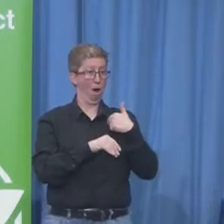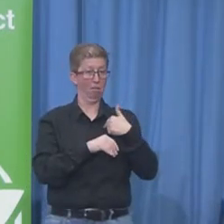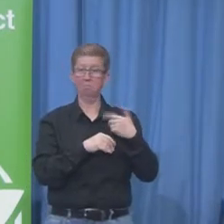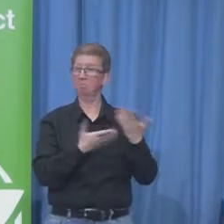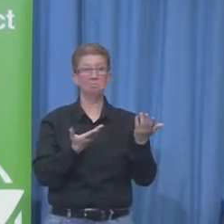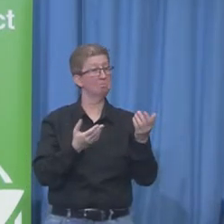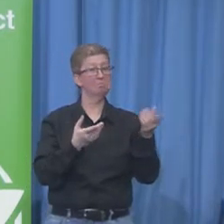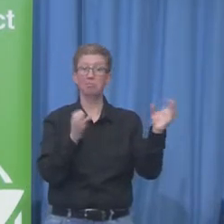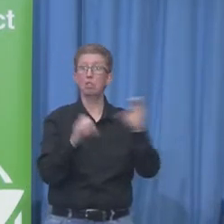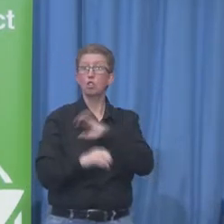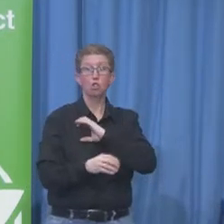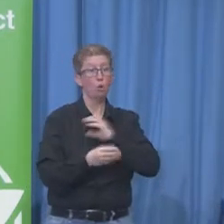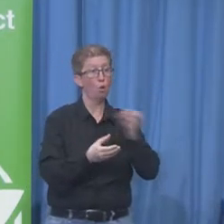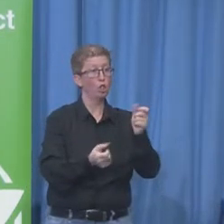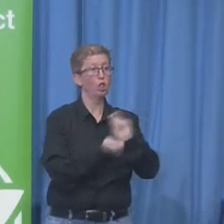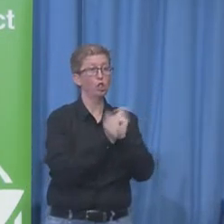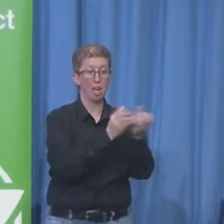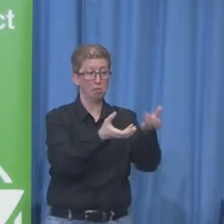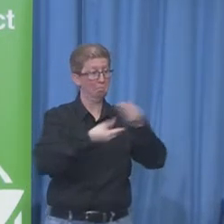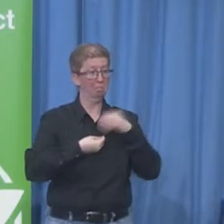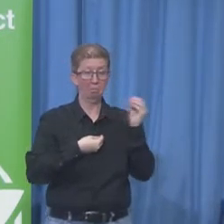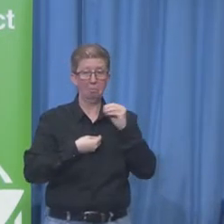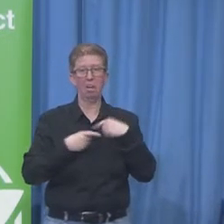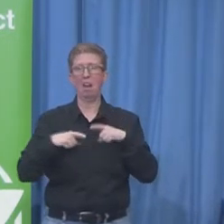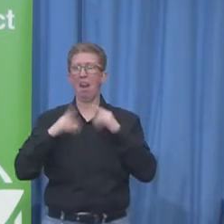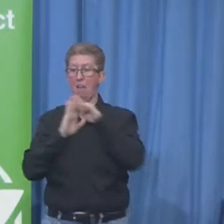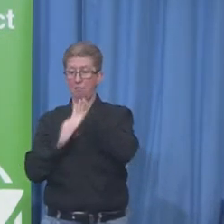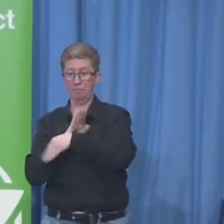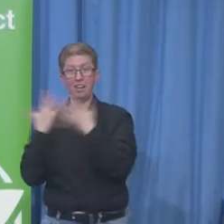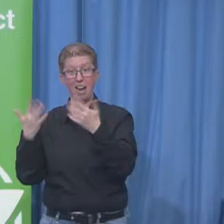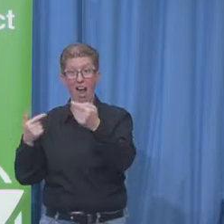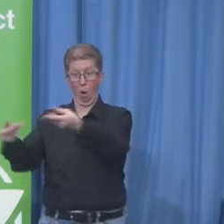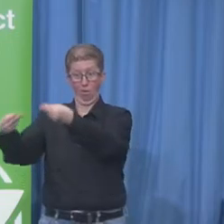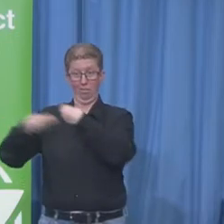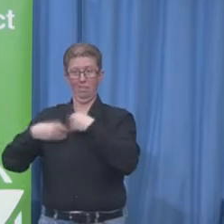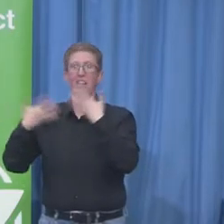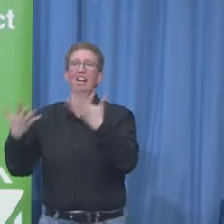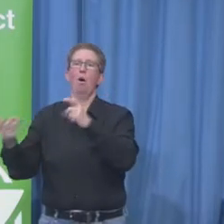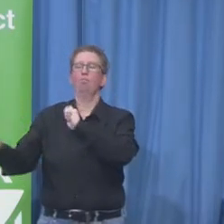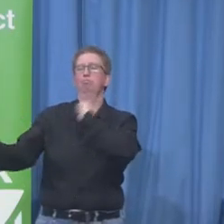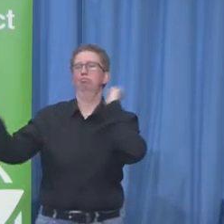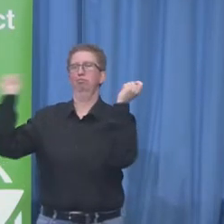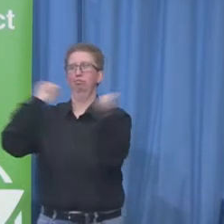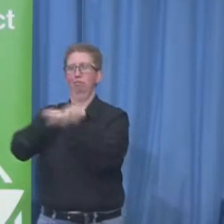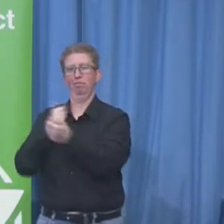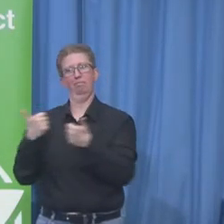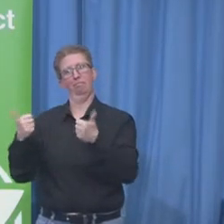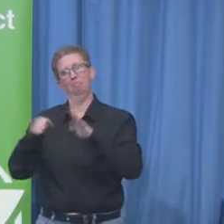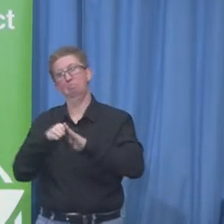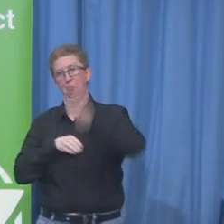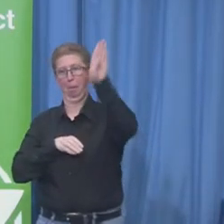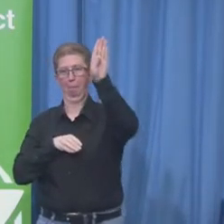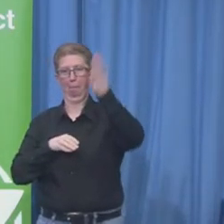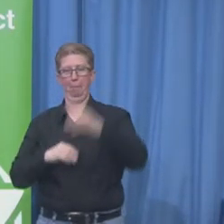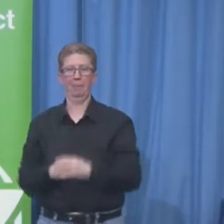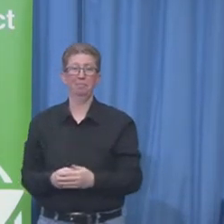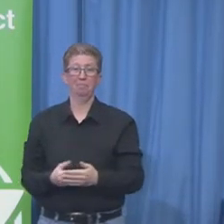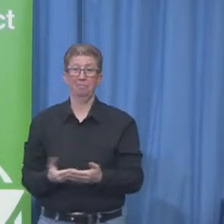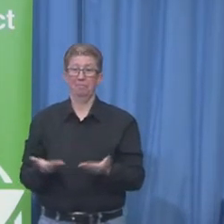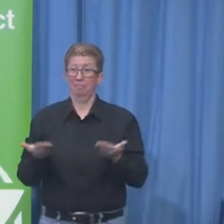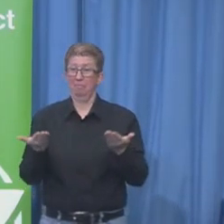huge to expand the talent pool, to give companies access to a new pool of talent that they haven't tapped into,